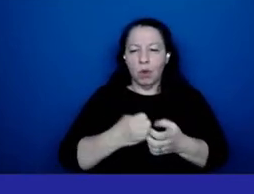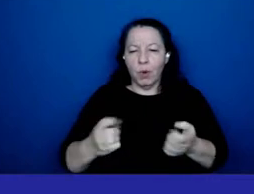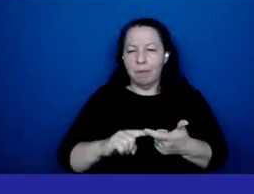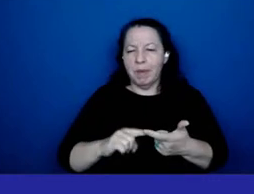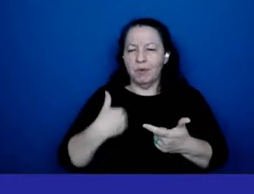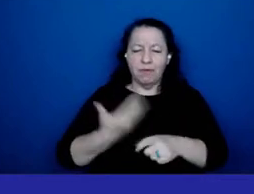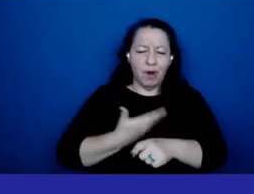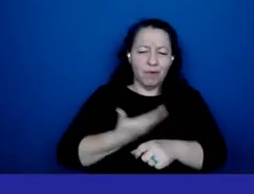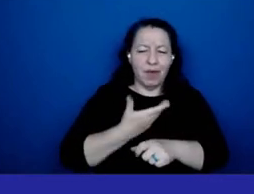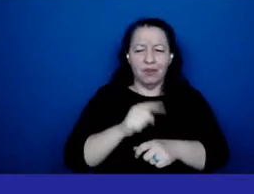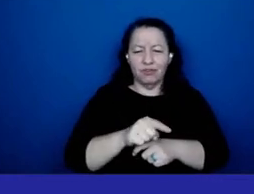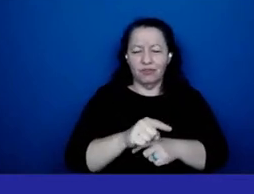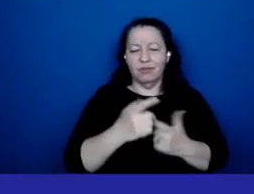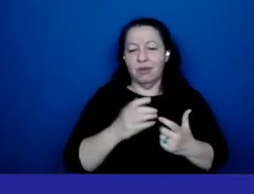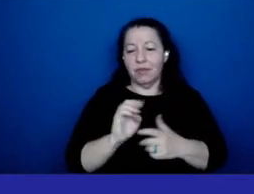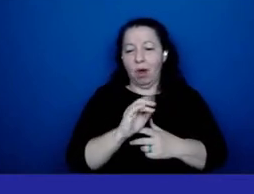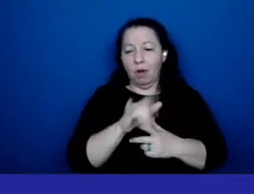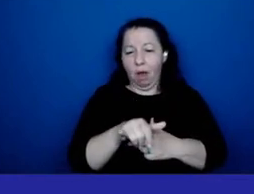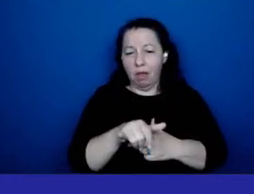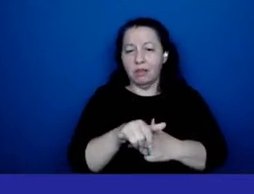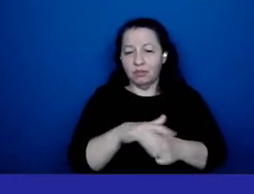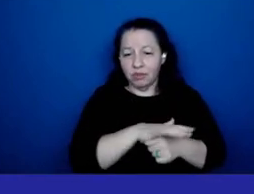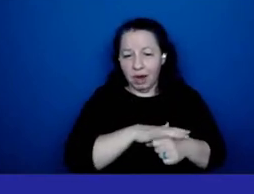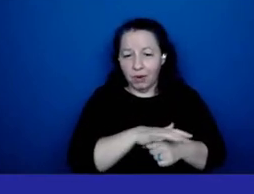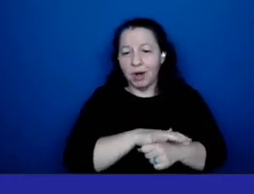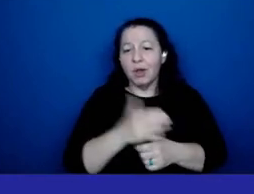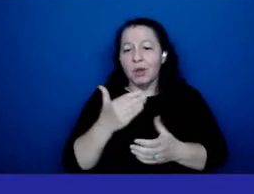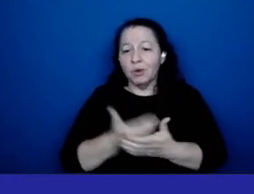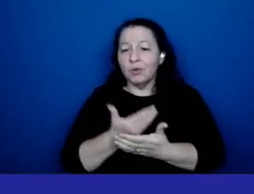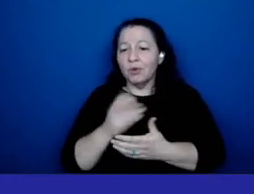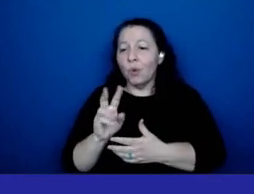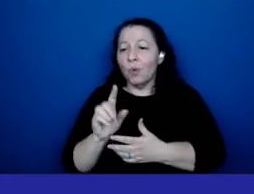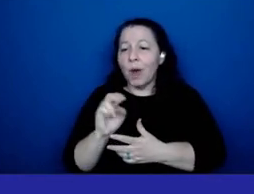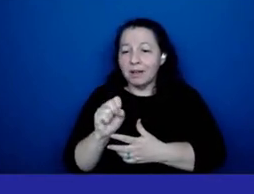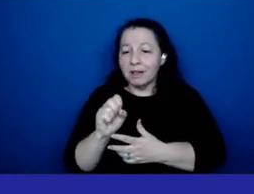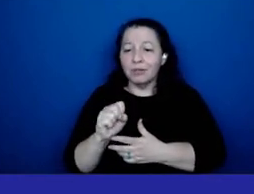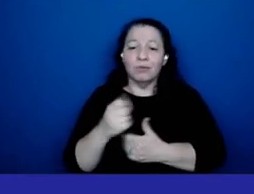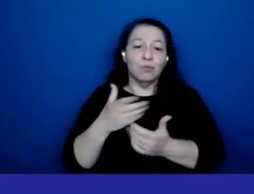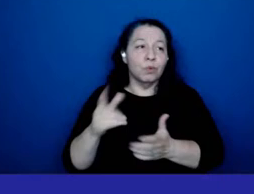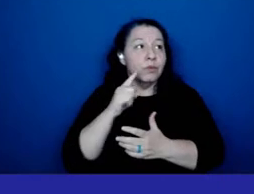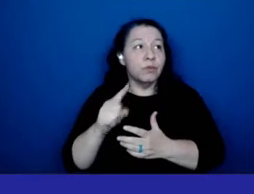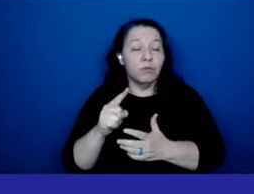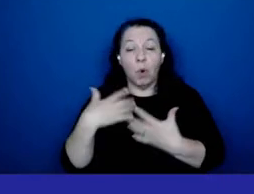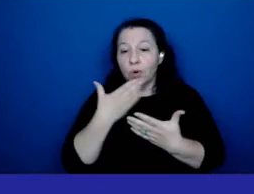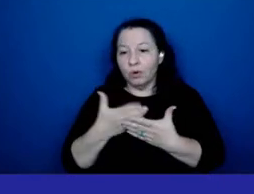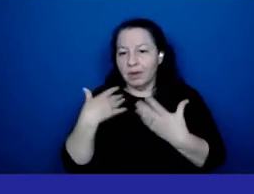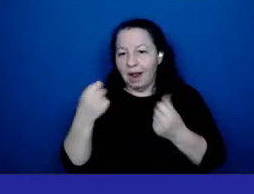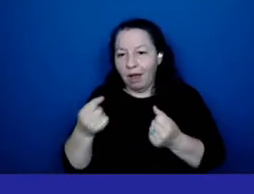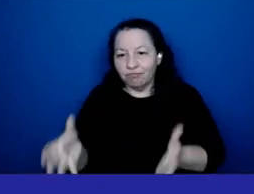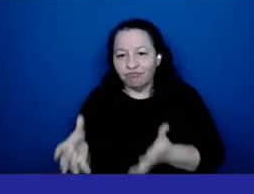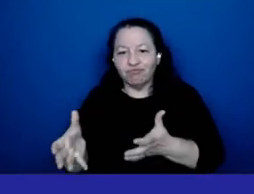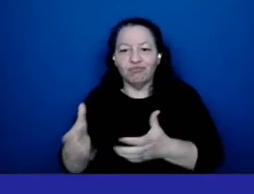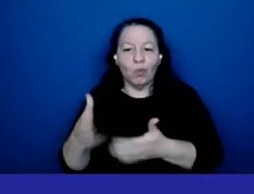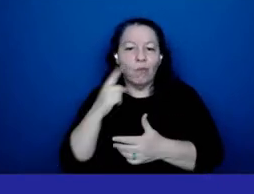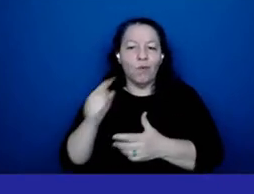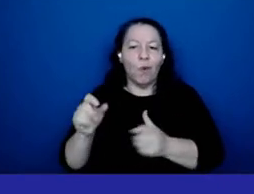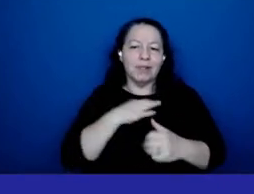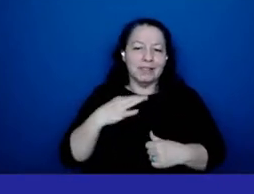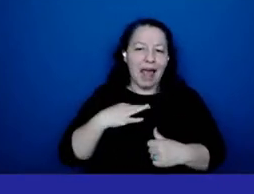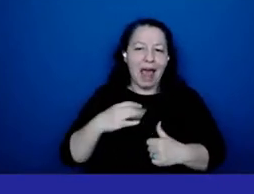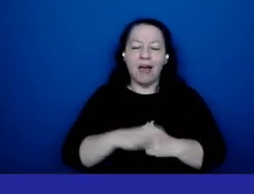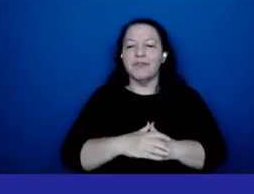operating rooms a new wellness room for staff solar panels on the roof a new paid uh pediatric